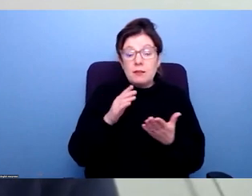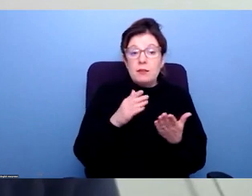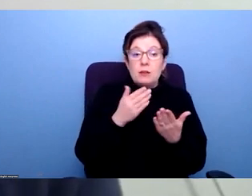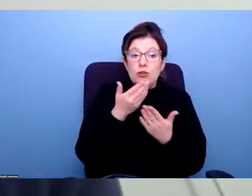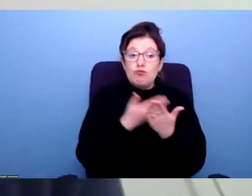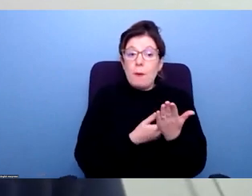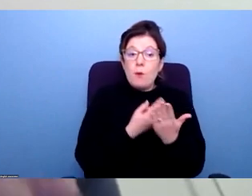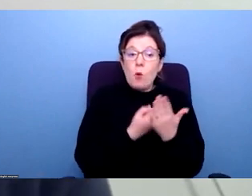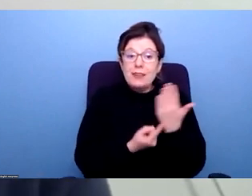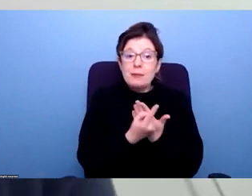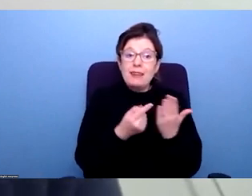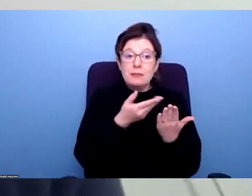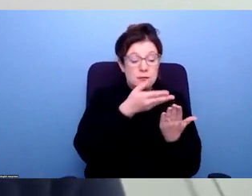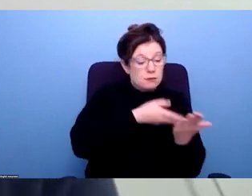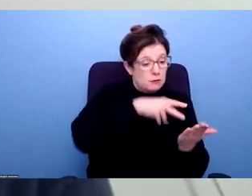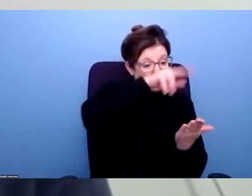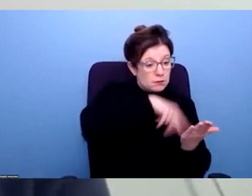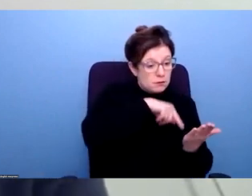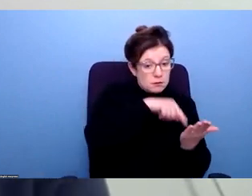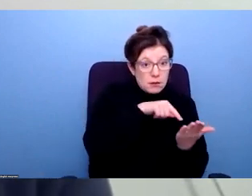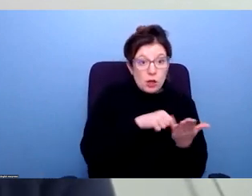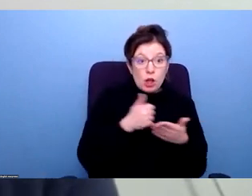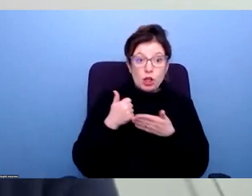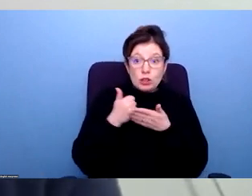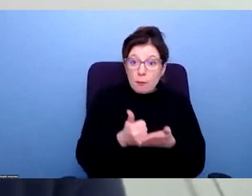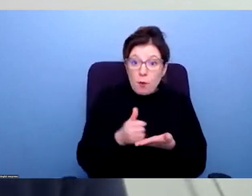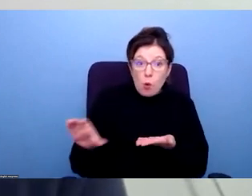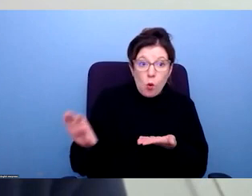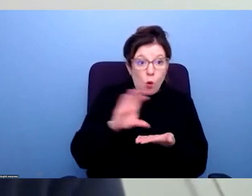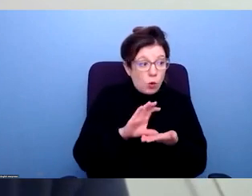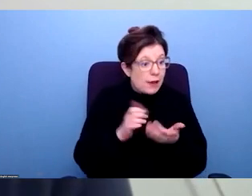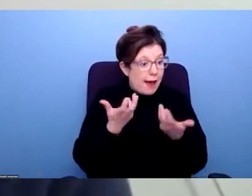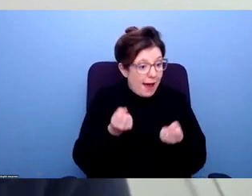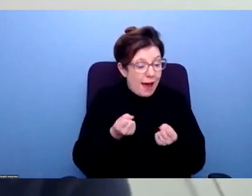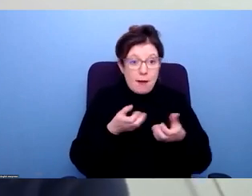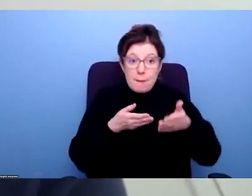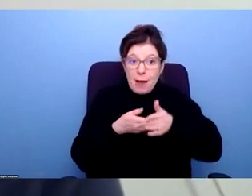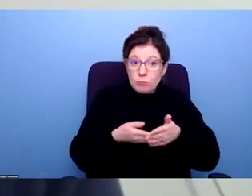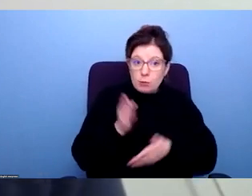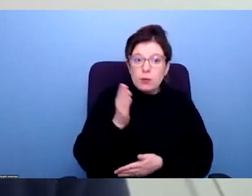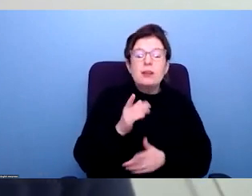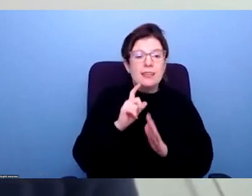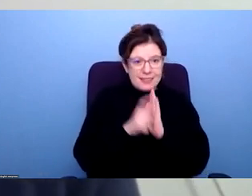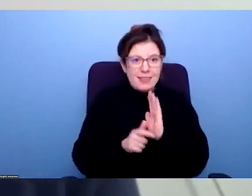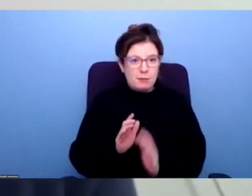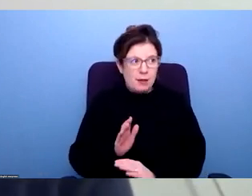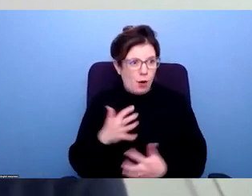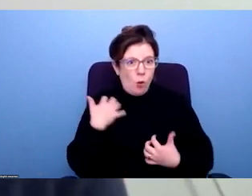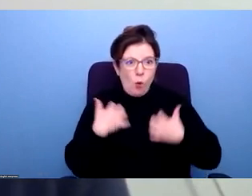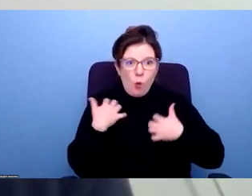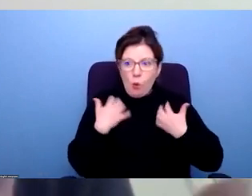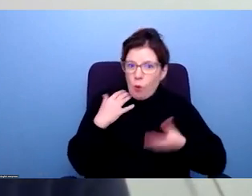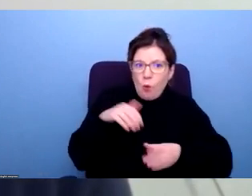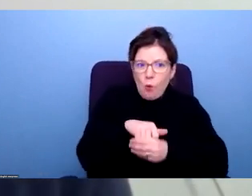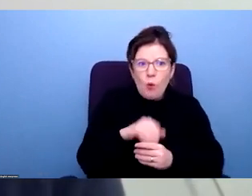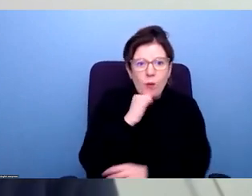showed that if you provide support, and you start to remove the barriers, disabled people will want to enter all sorts of aspects